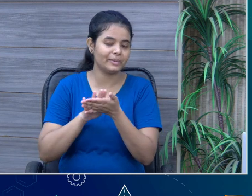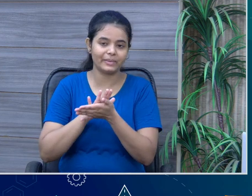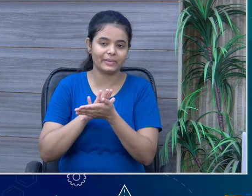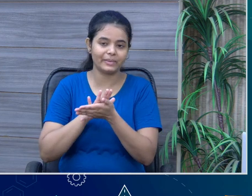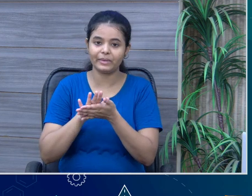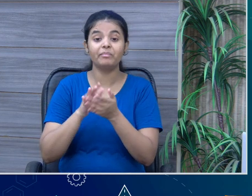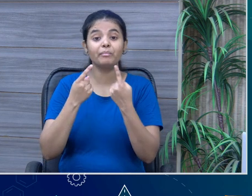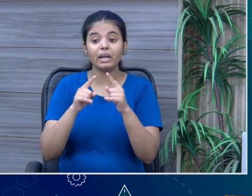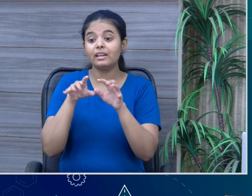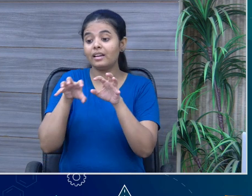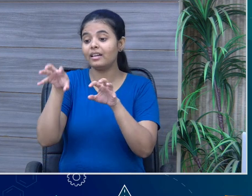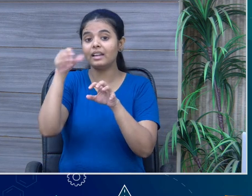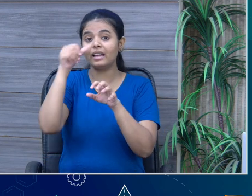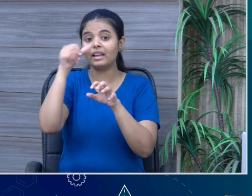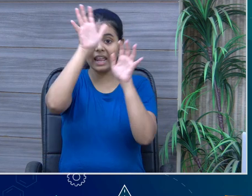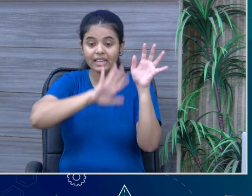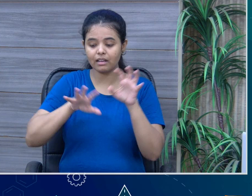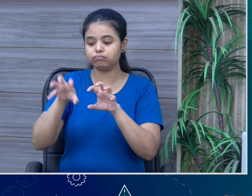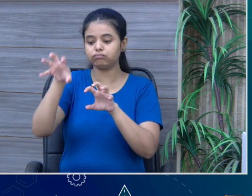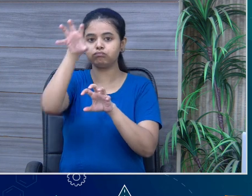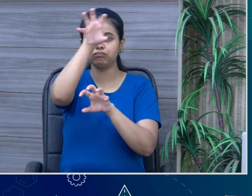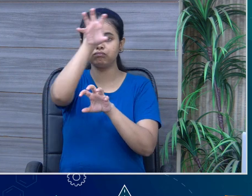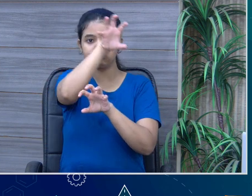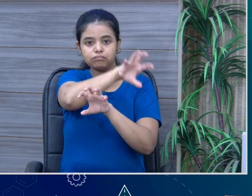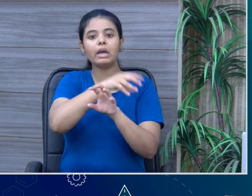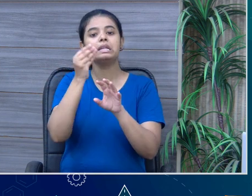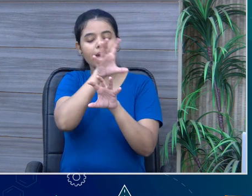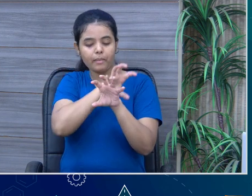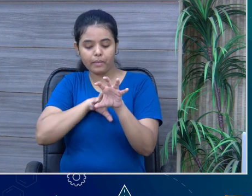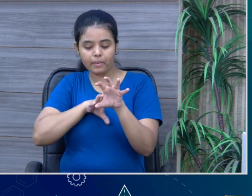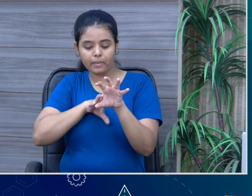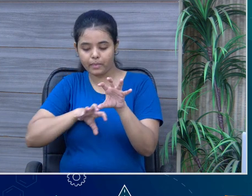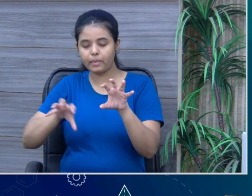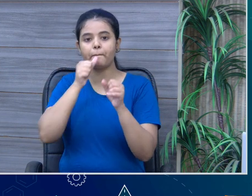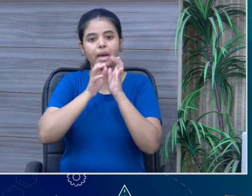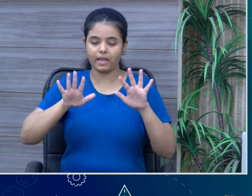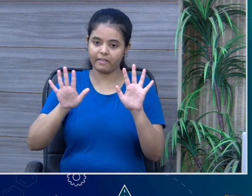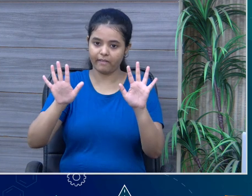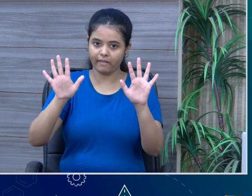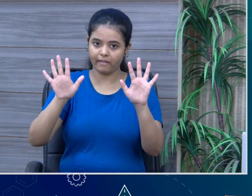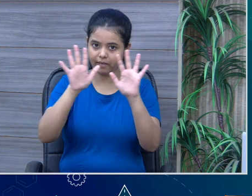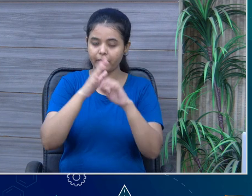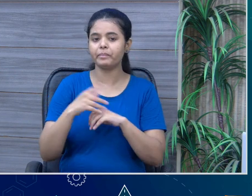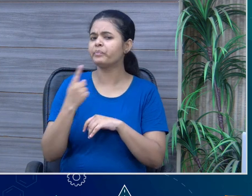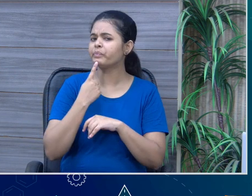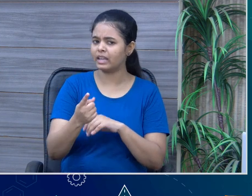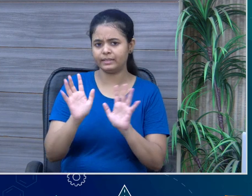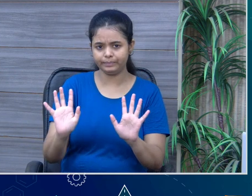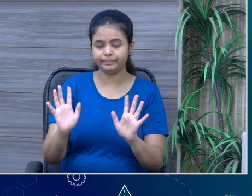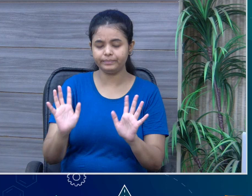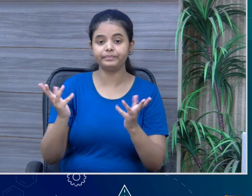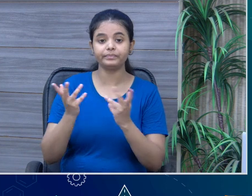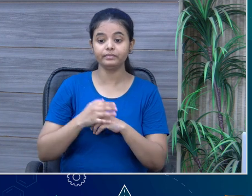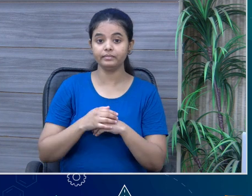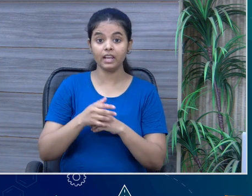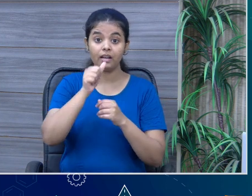It's all over all the past part of India. is there. Okay. Okay. So, like you said, ma'am, that not all